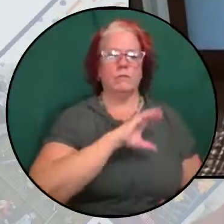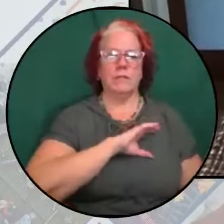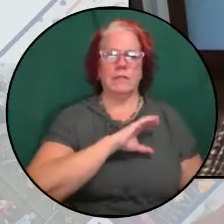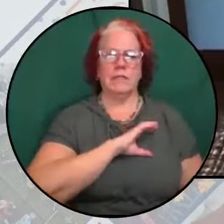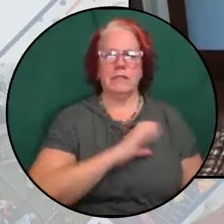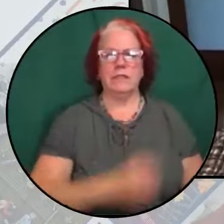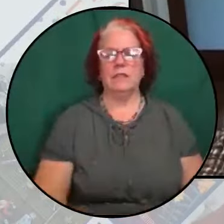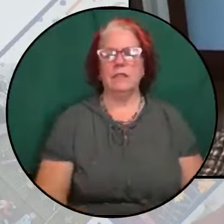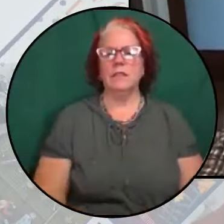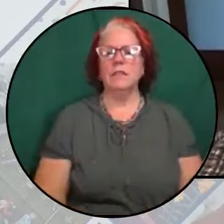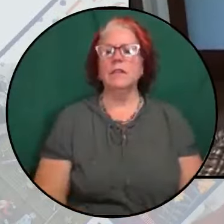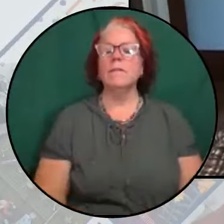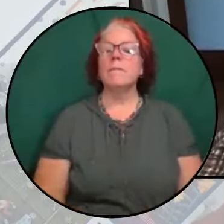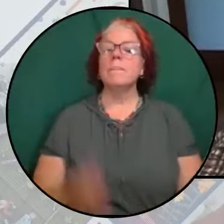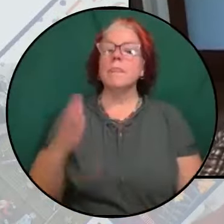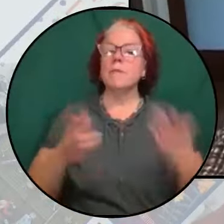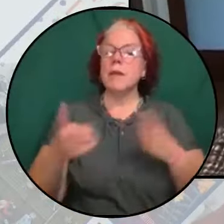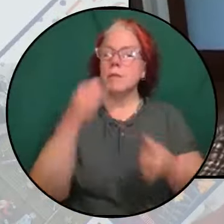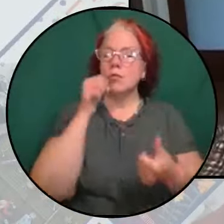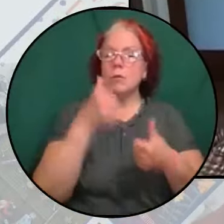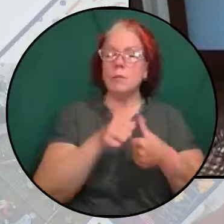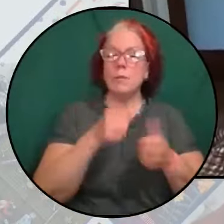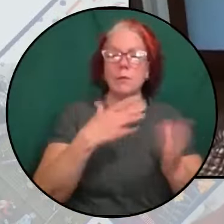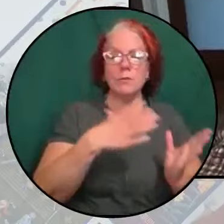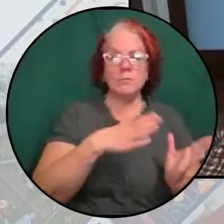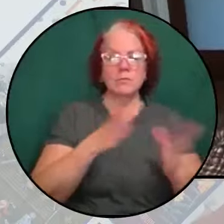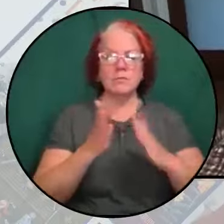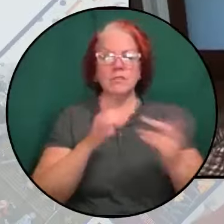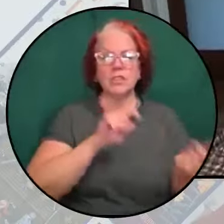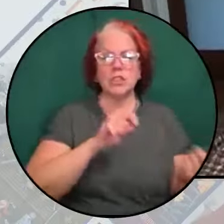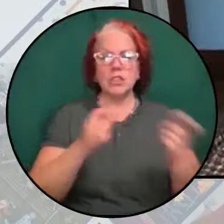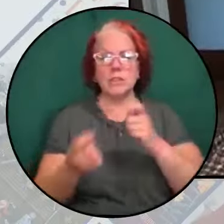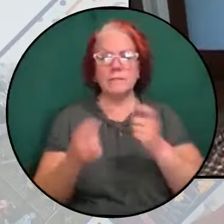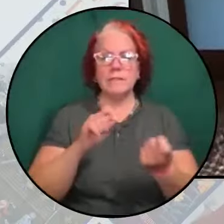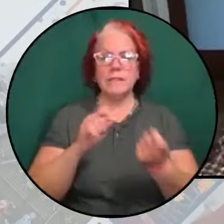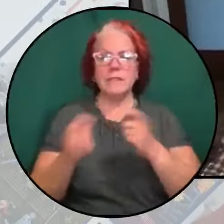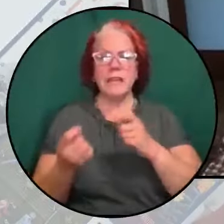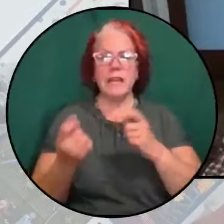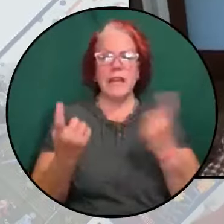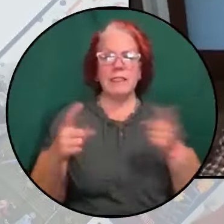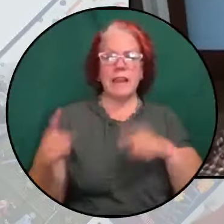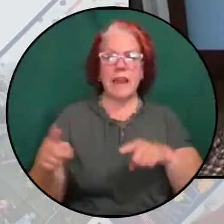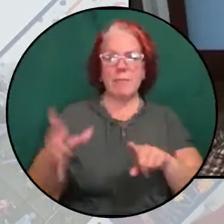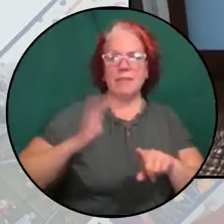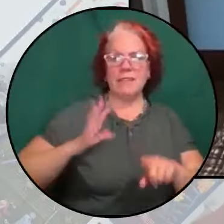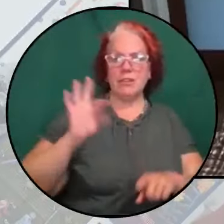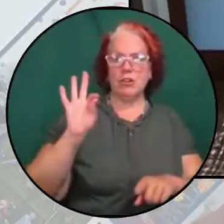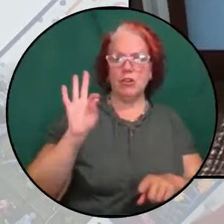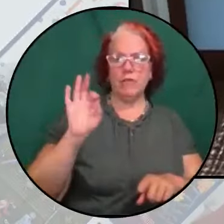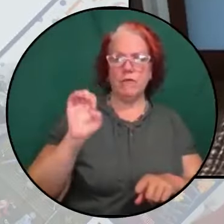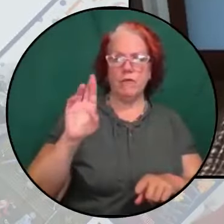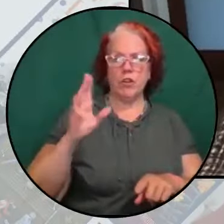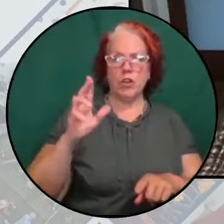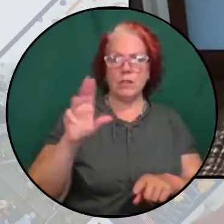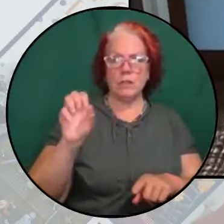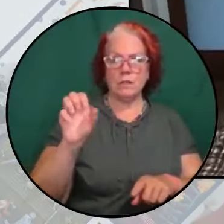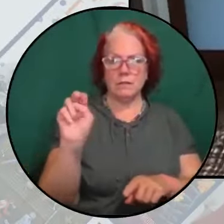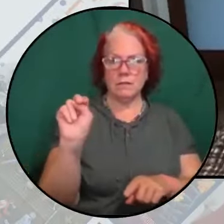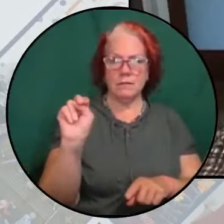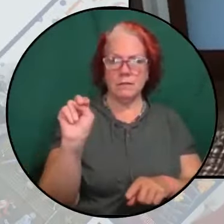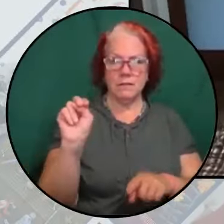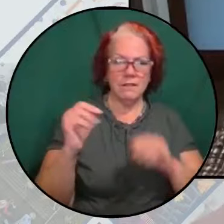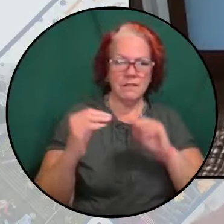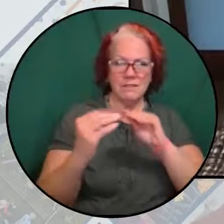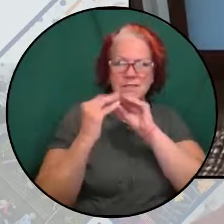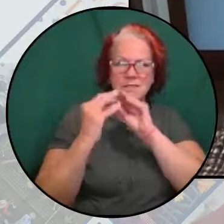Maybe you remember the shifts that were occasioned in the battles in Ferguson and